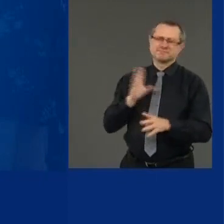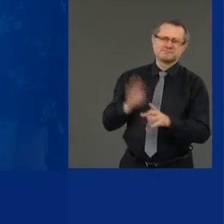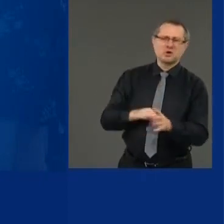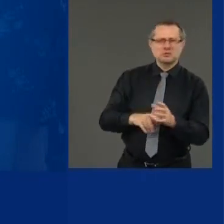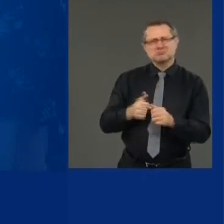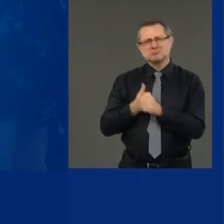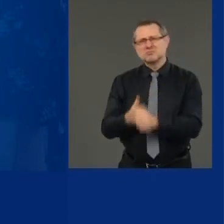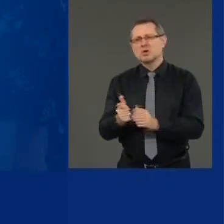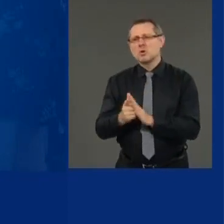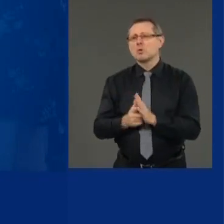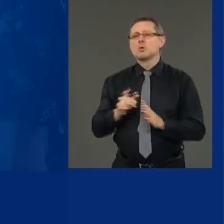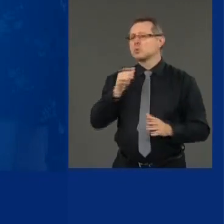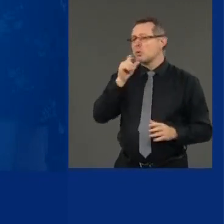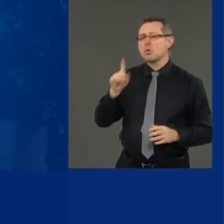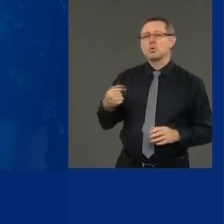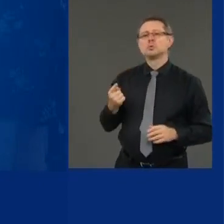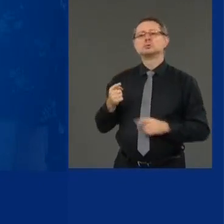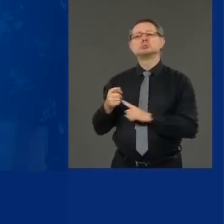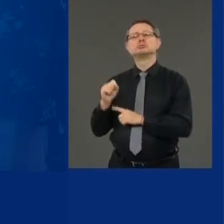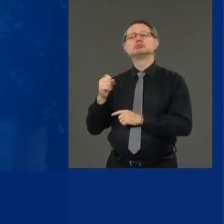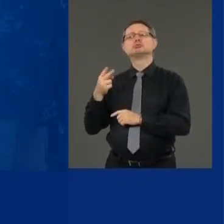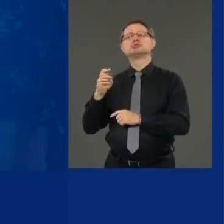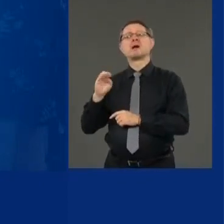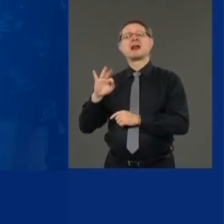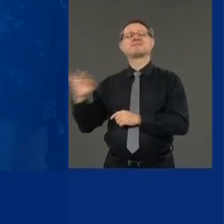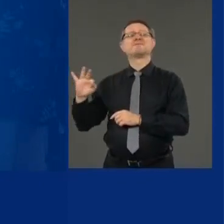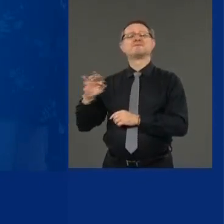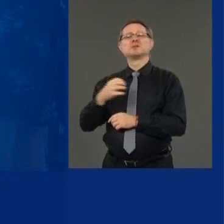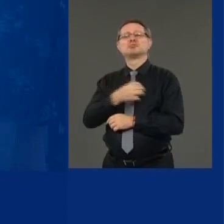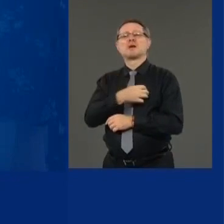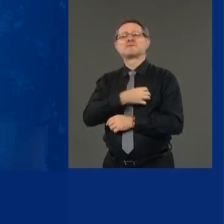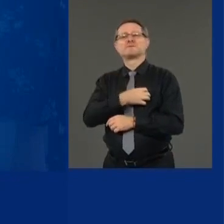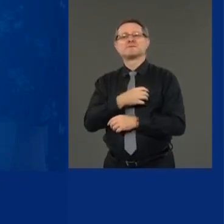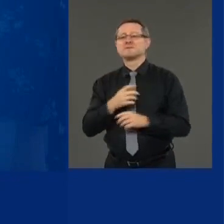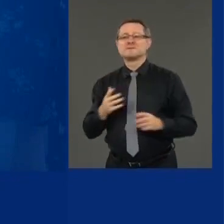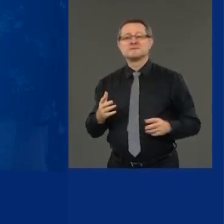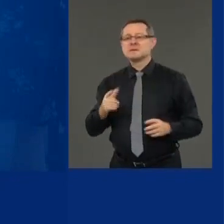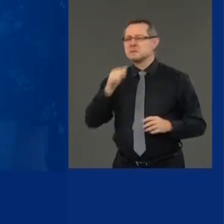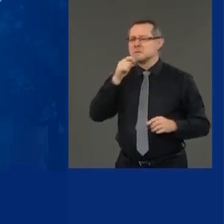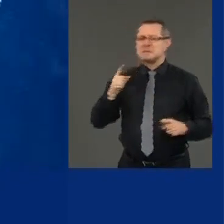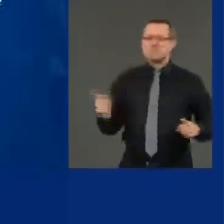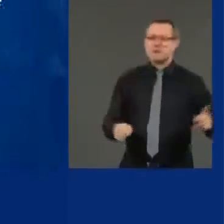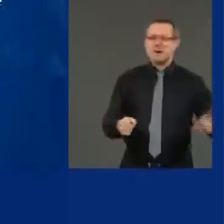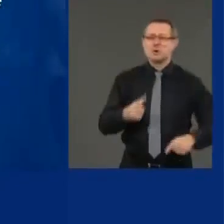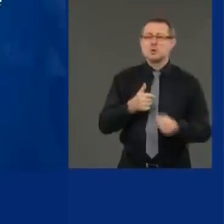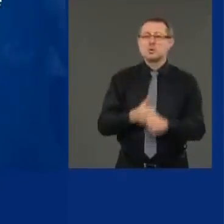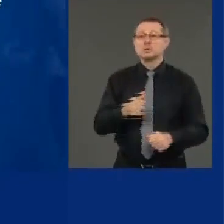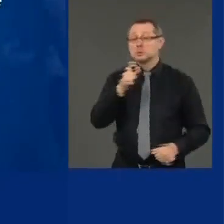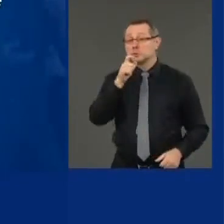When New York City wants to enforce the law, you know who enforces it? The NYPD. Enforce the law.